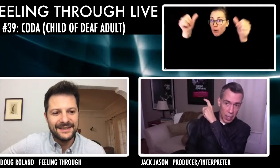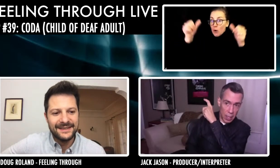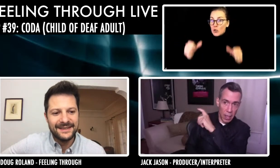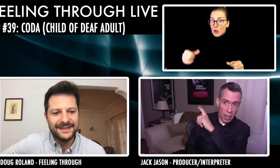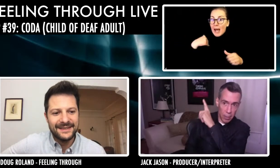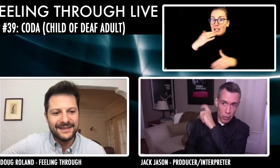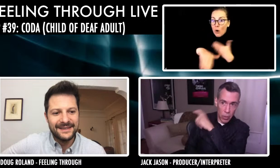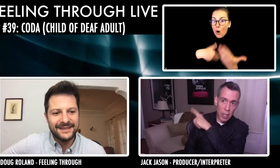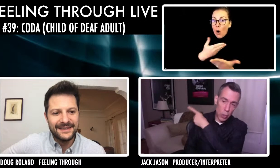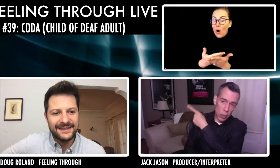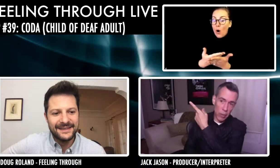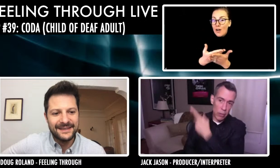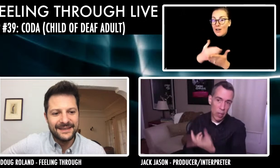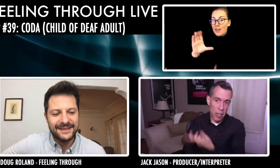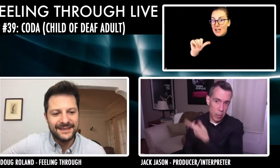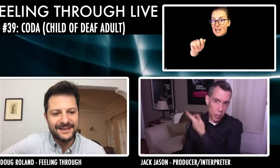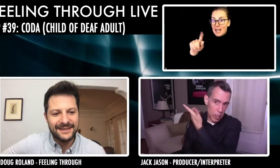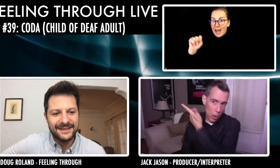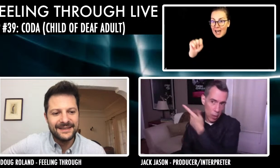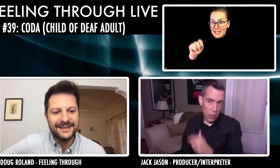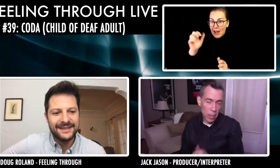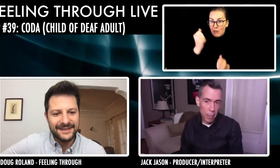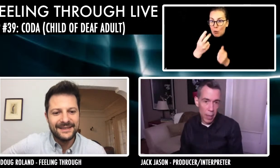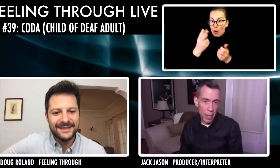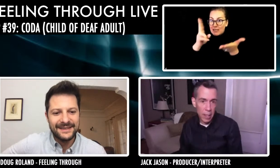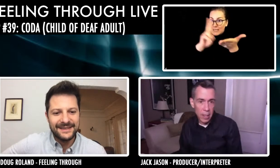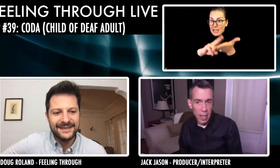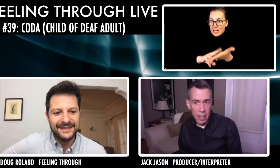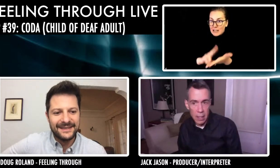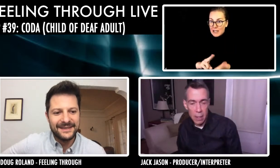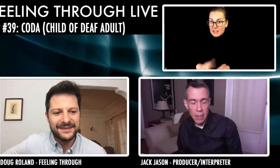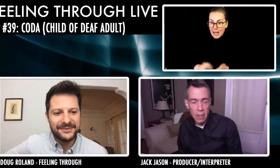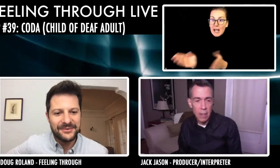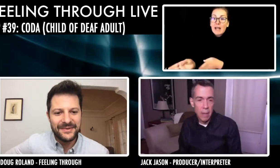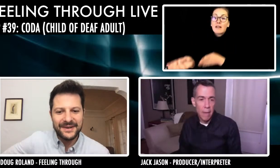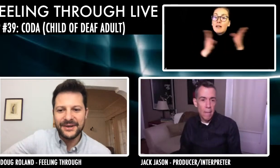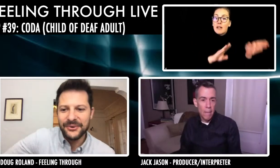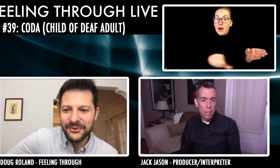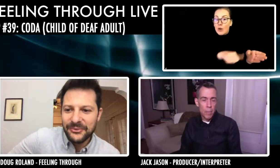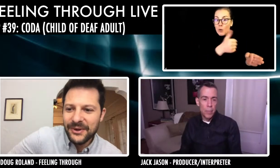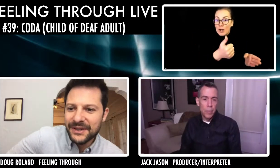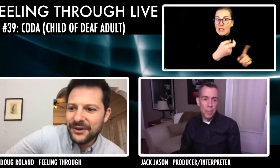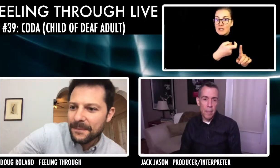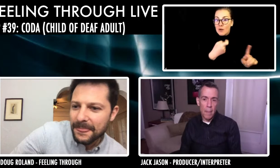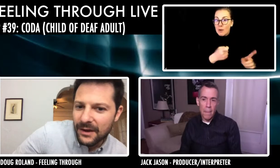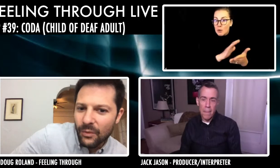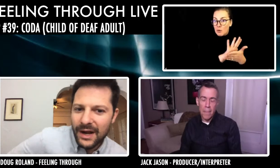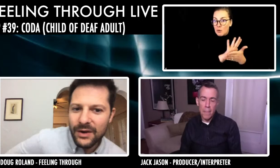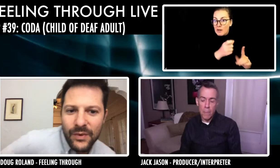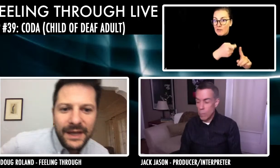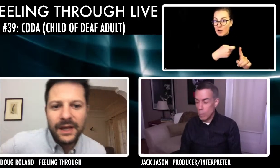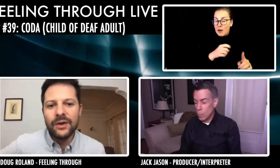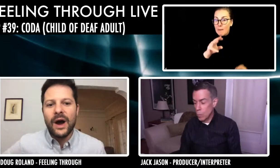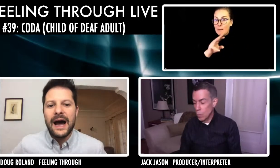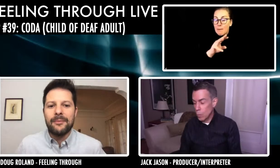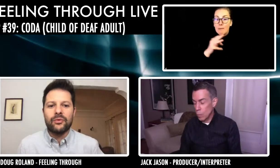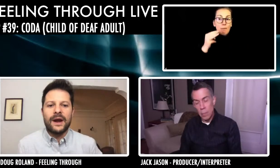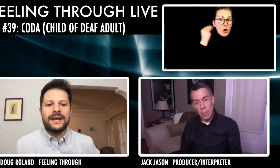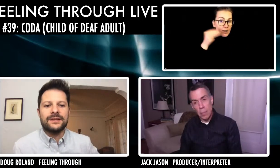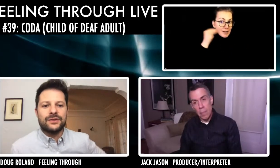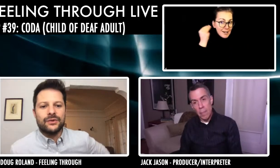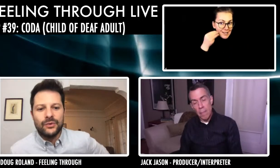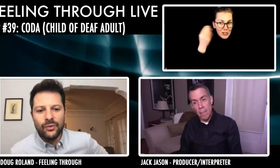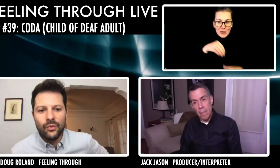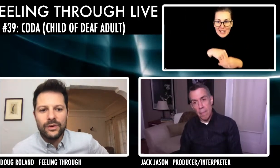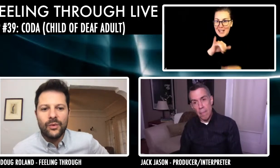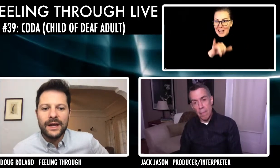in, on the poster and then Children of the Lesser God is because Marley was in that back in 1986. Well, very cool. Well, you know, why don't we hop right